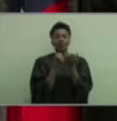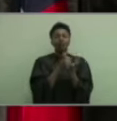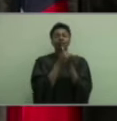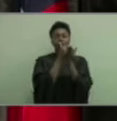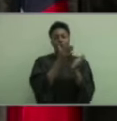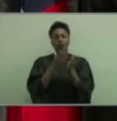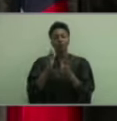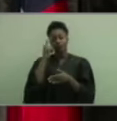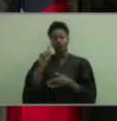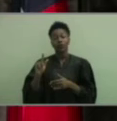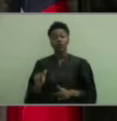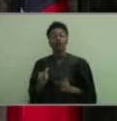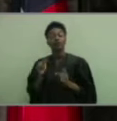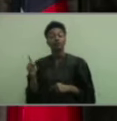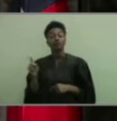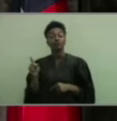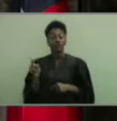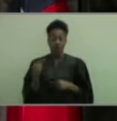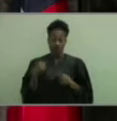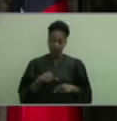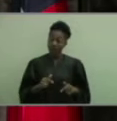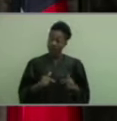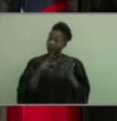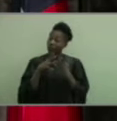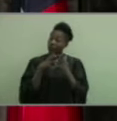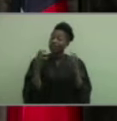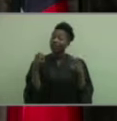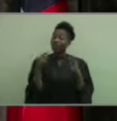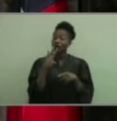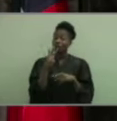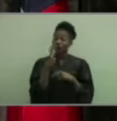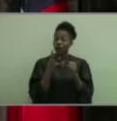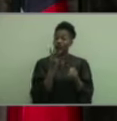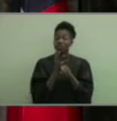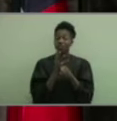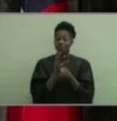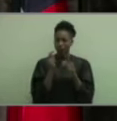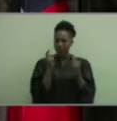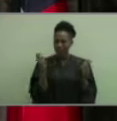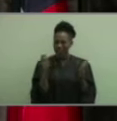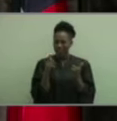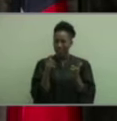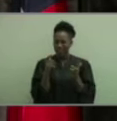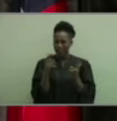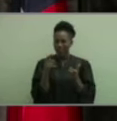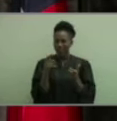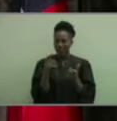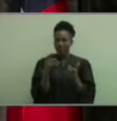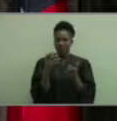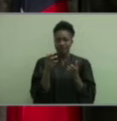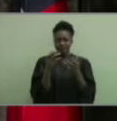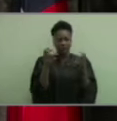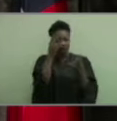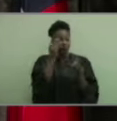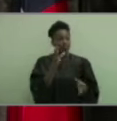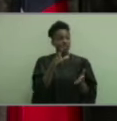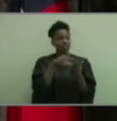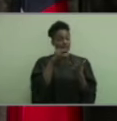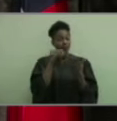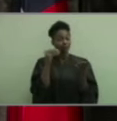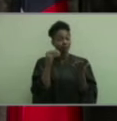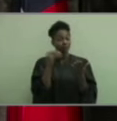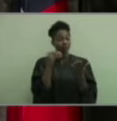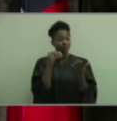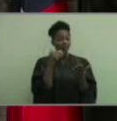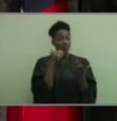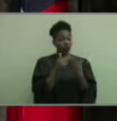While I've learned a lot throughout these four years, I'd have to say that the biggest lesson I've learned from high school is that good grades and good test scores don't measure